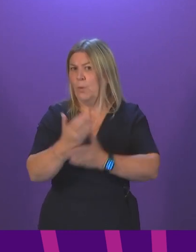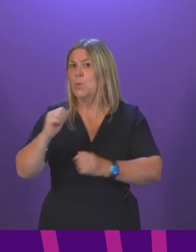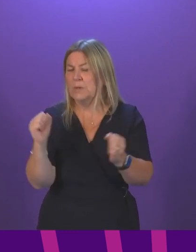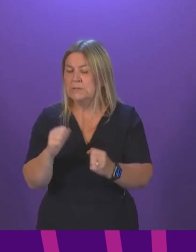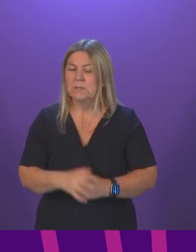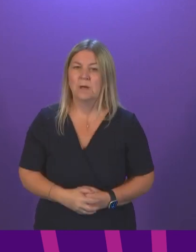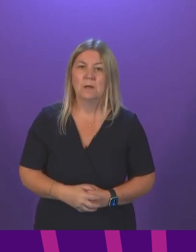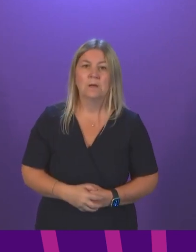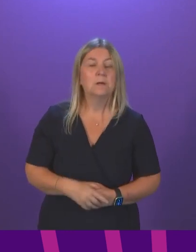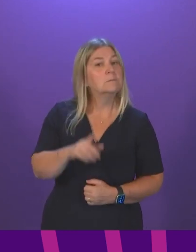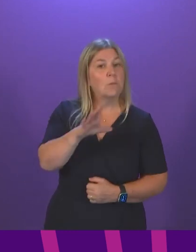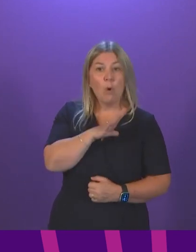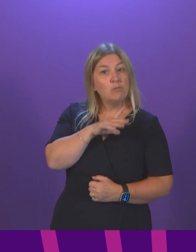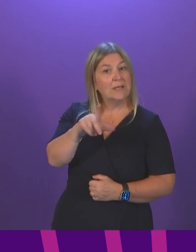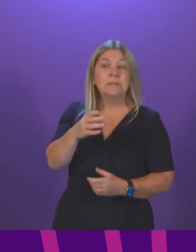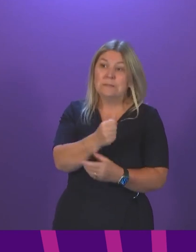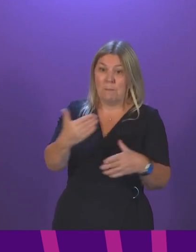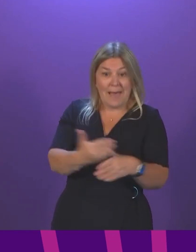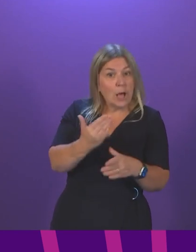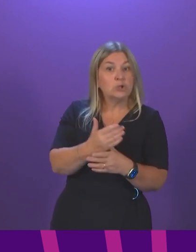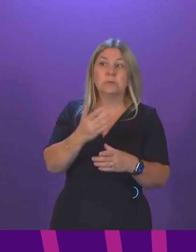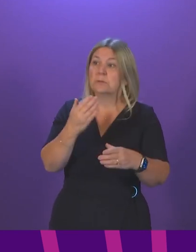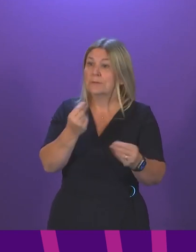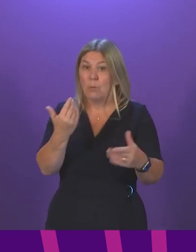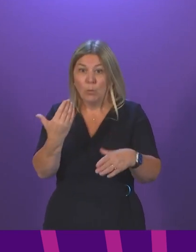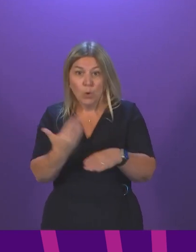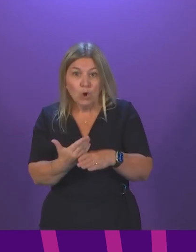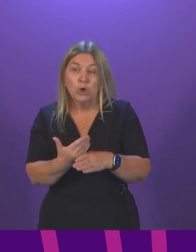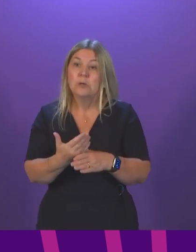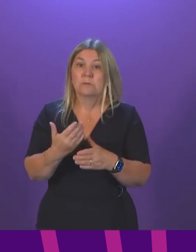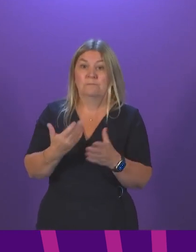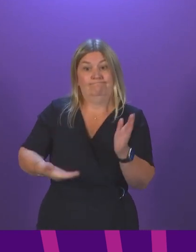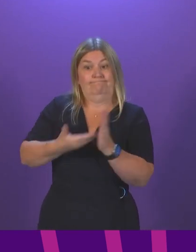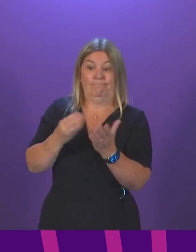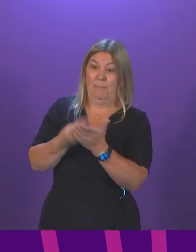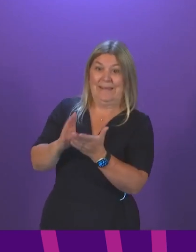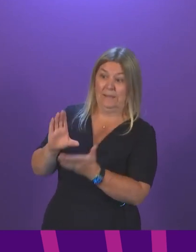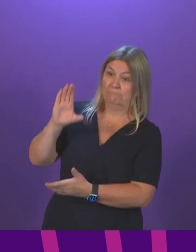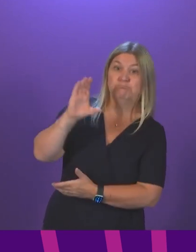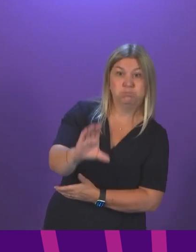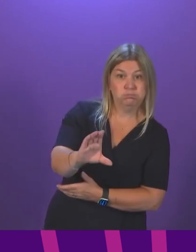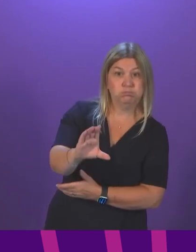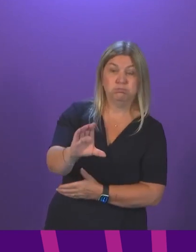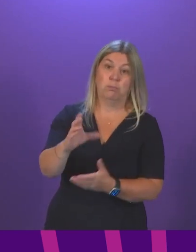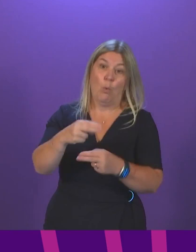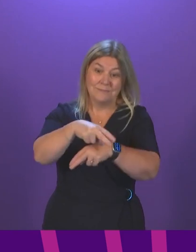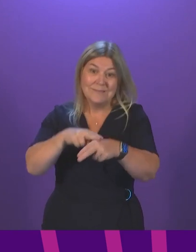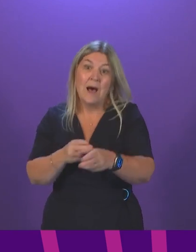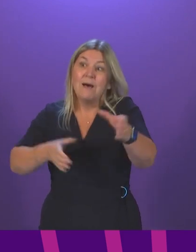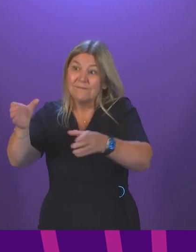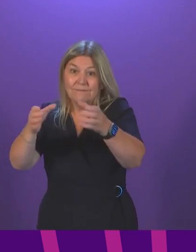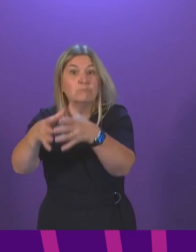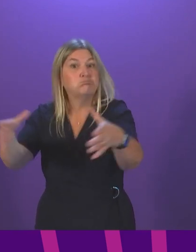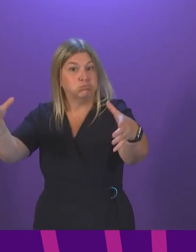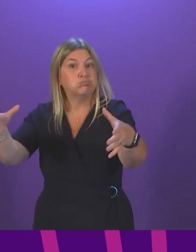that we have already taken, significant additional funding to support significant extra recruitment of paramedics and